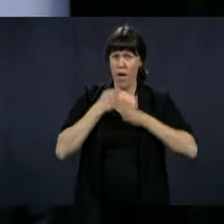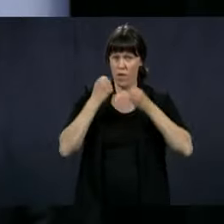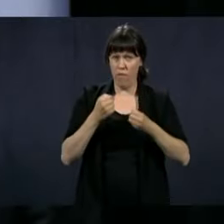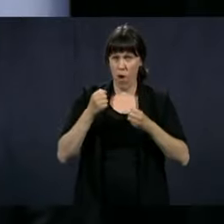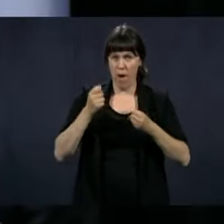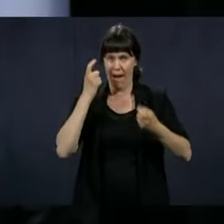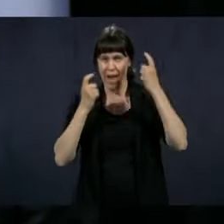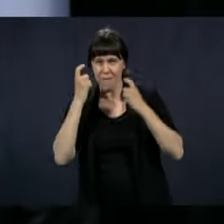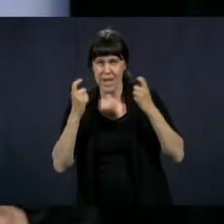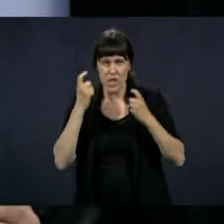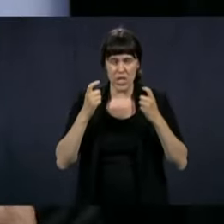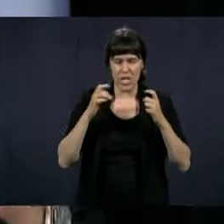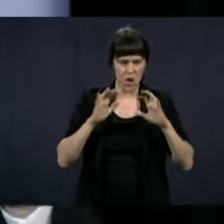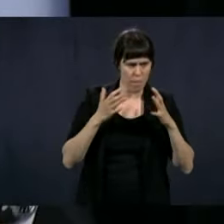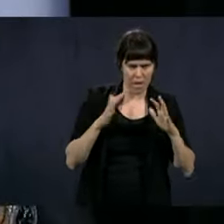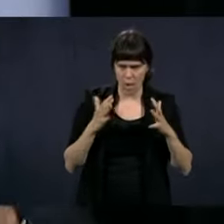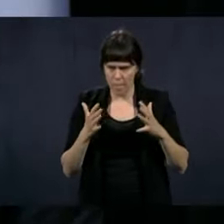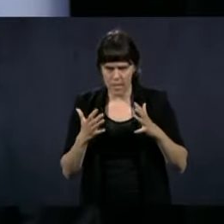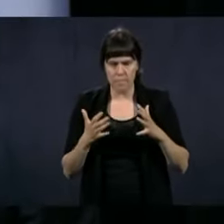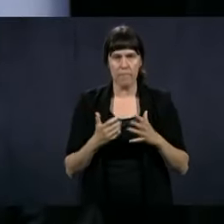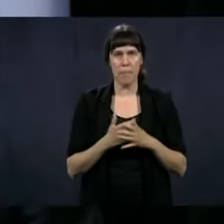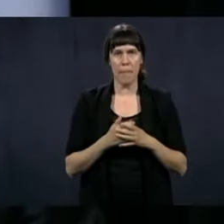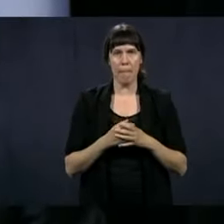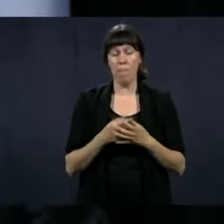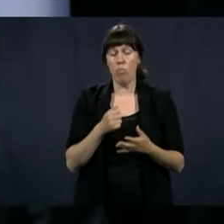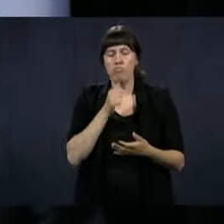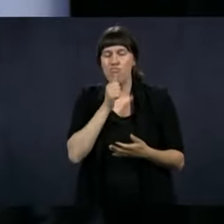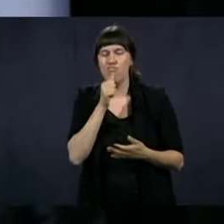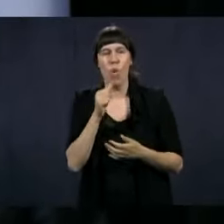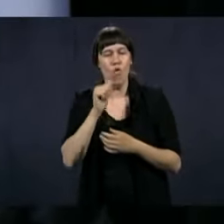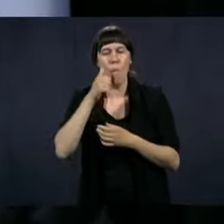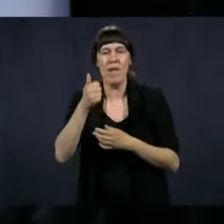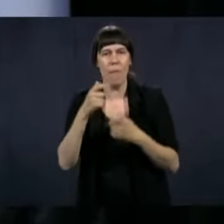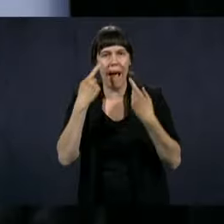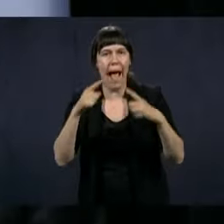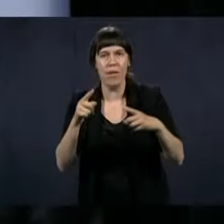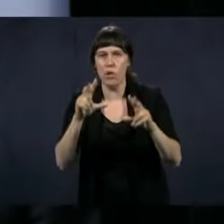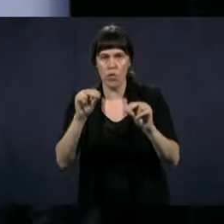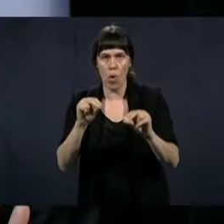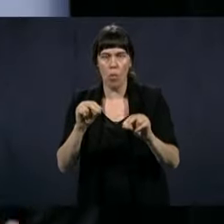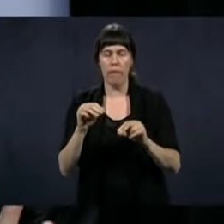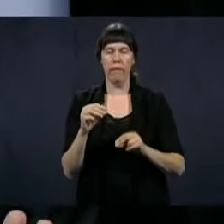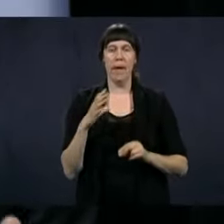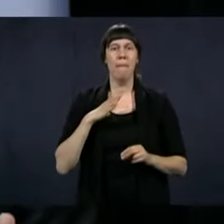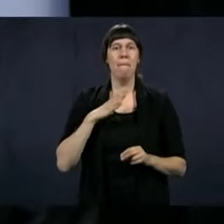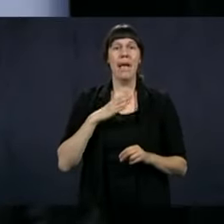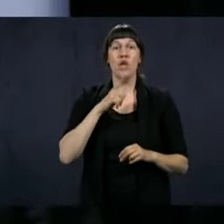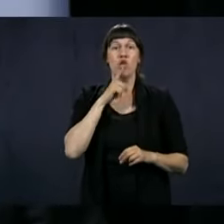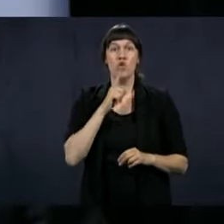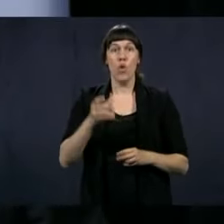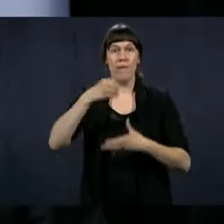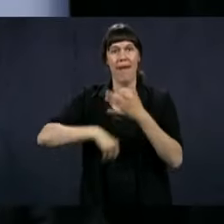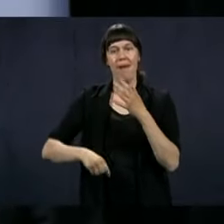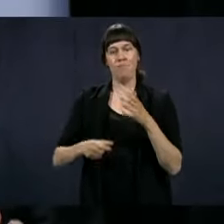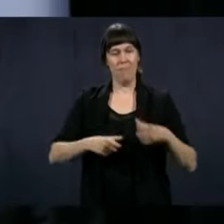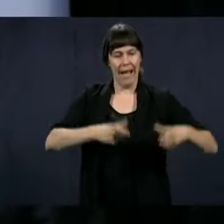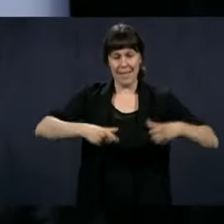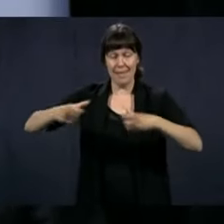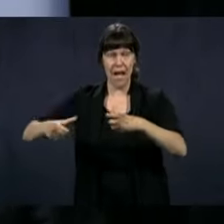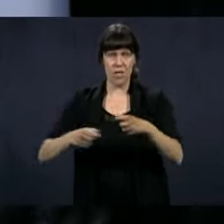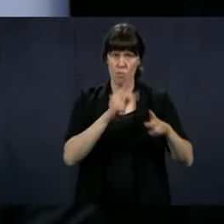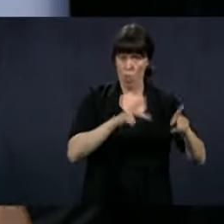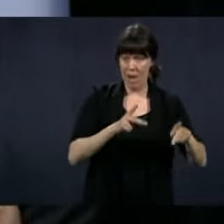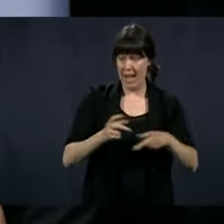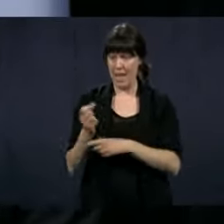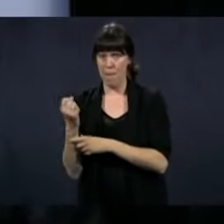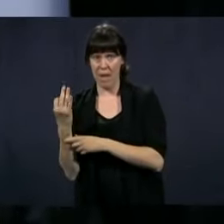able to have an answer in the next few days. However, the premiums that are there, including in private residences, are there to